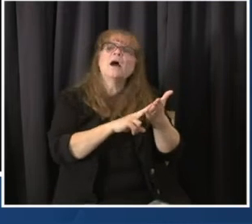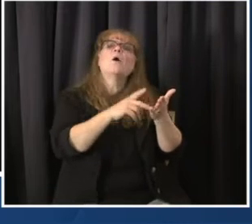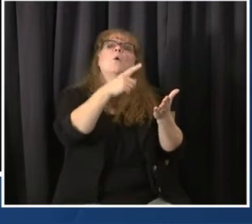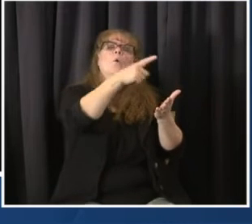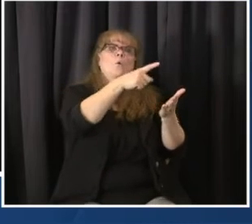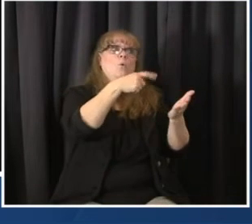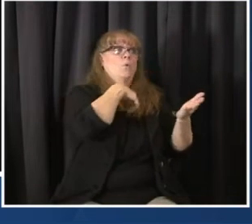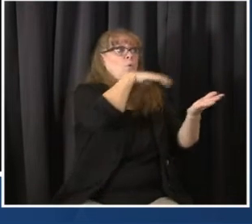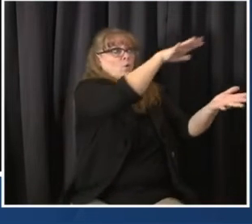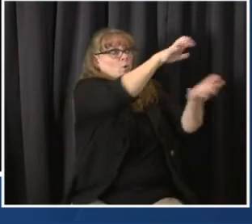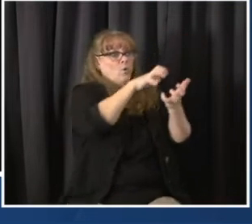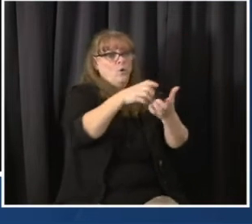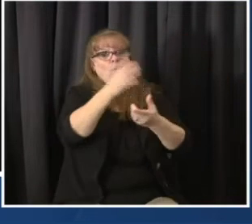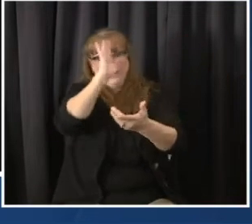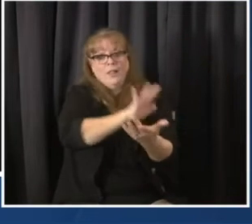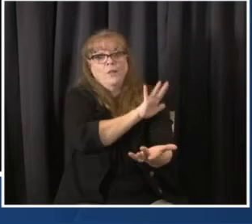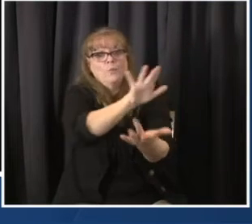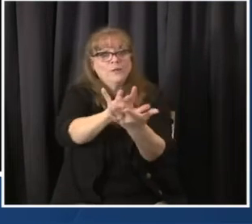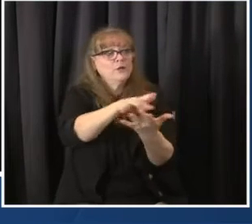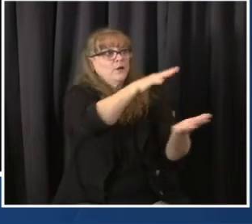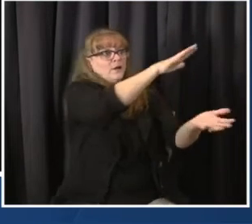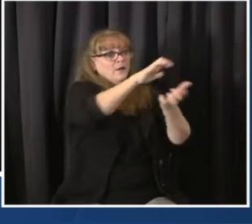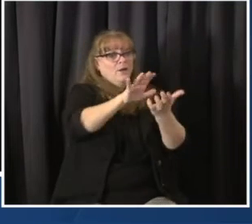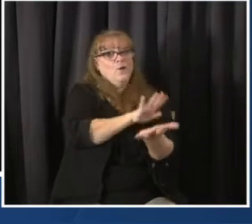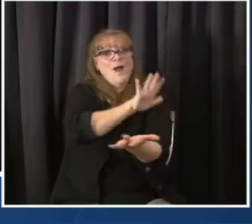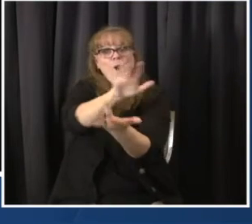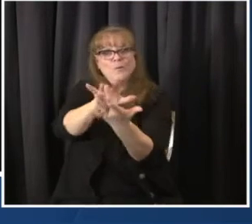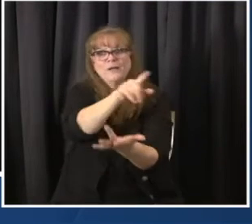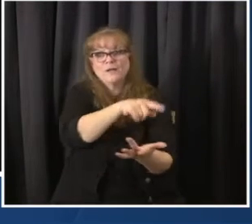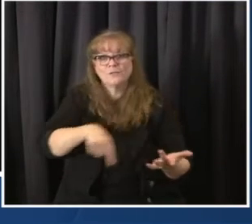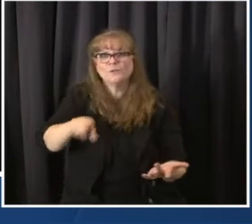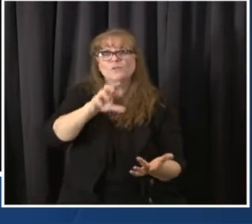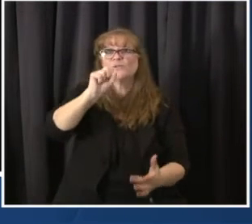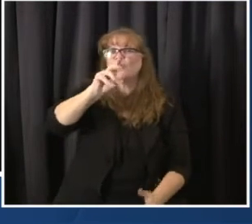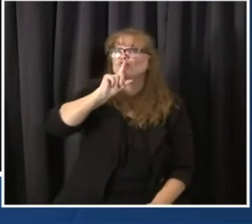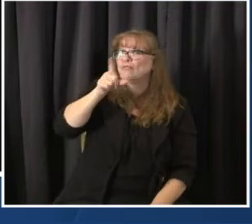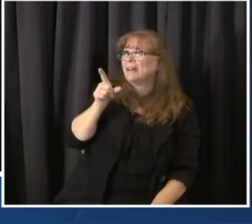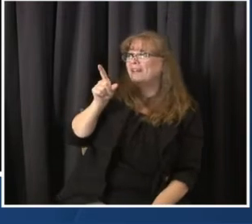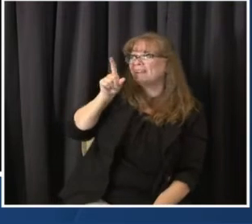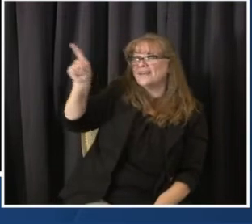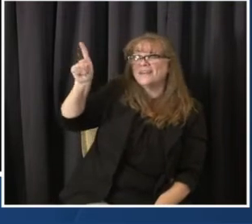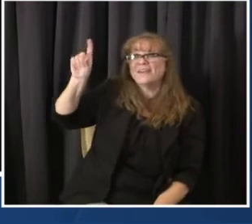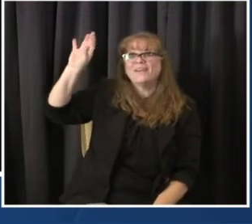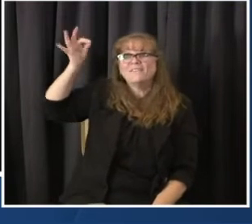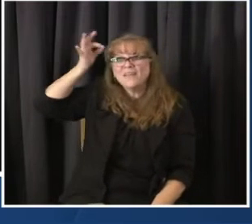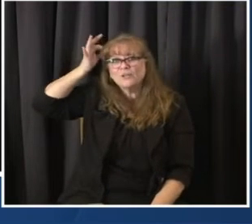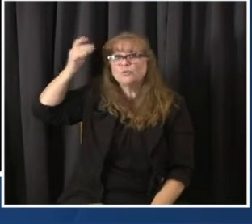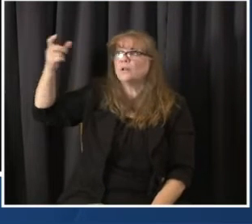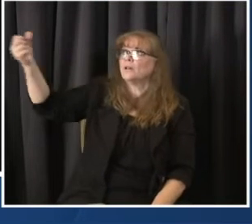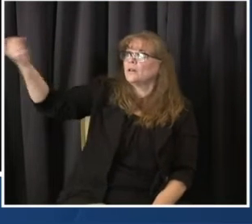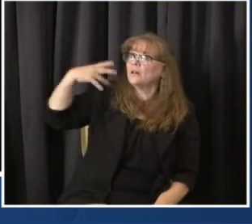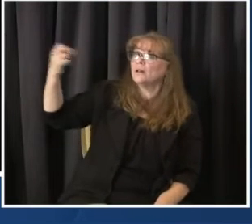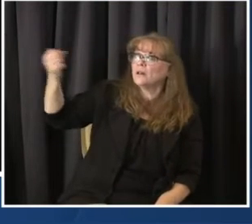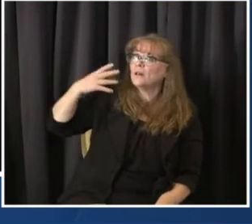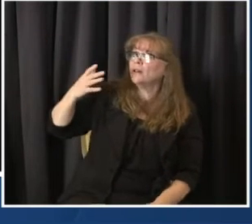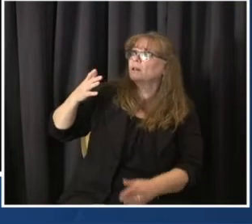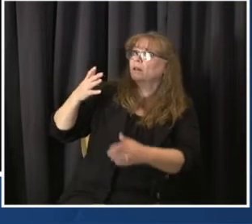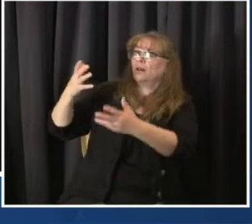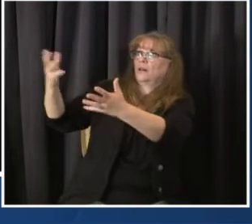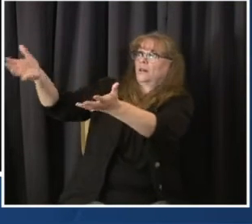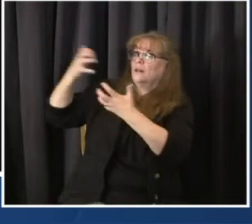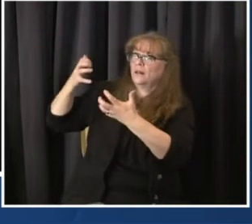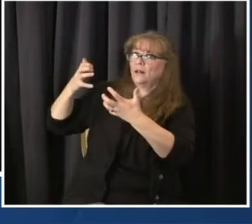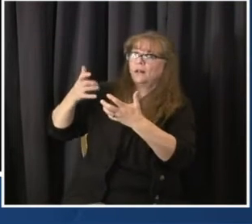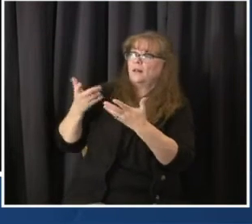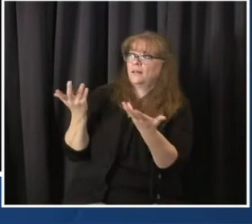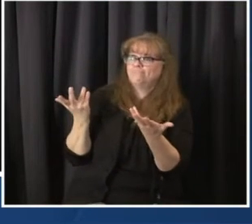getting from the federal government to do this all in one or two weeks. So there will be some folks who can't get an appointment for three